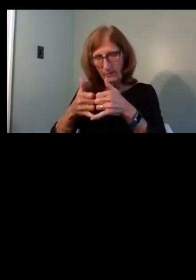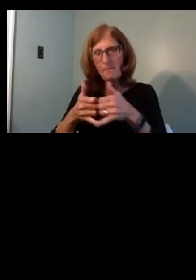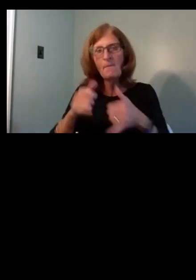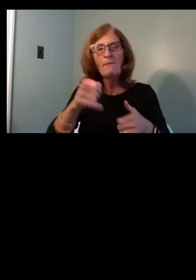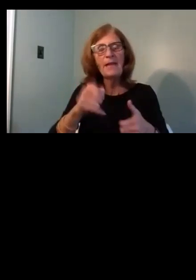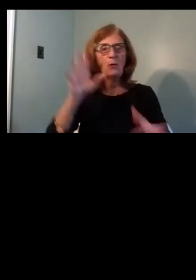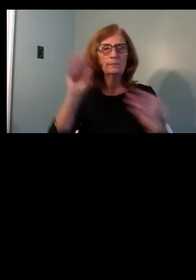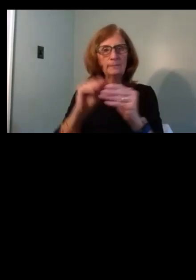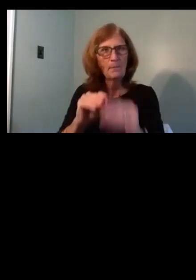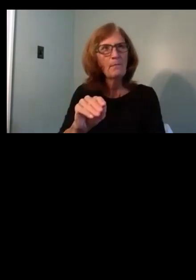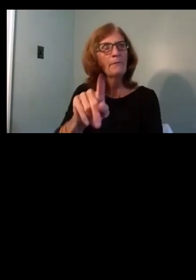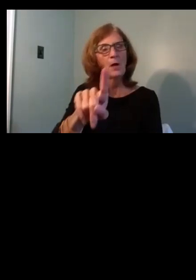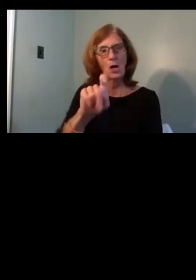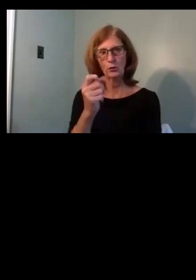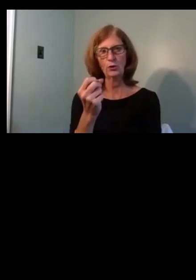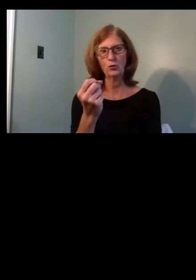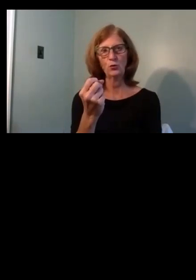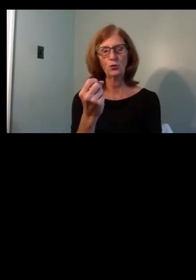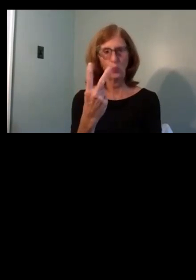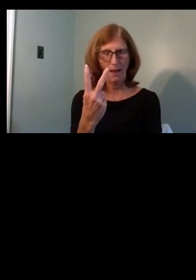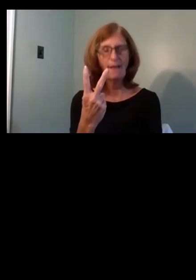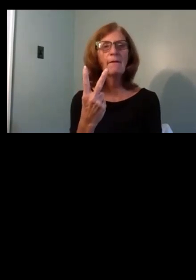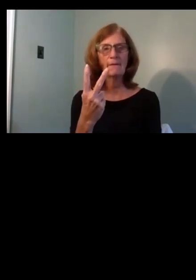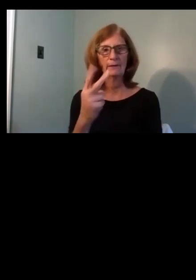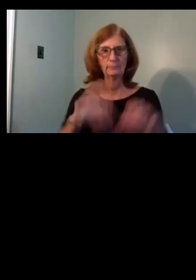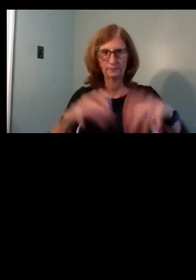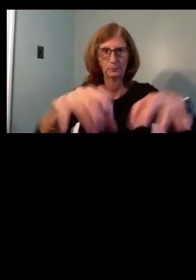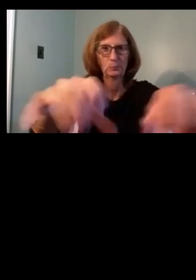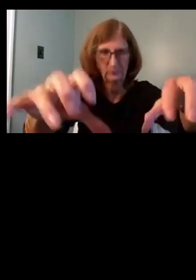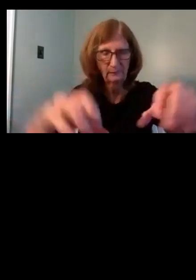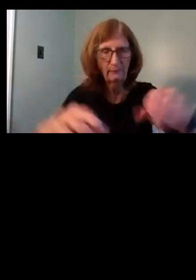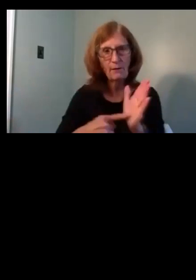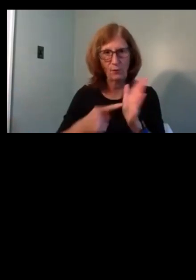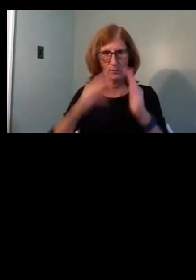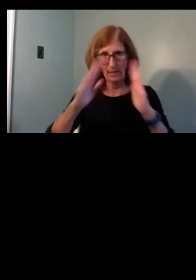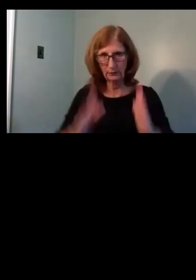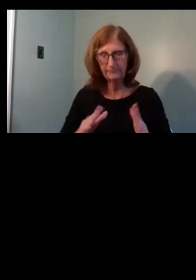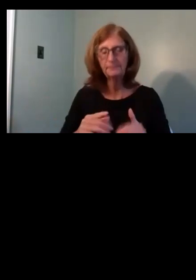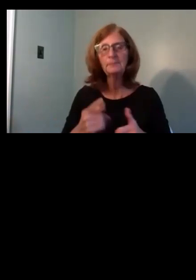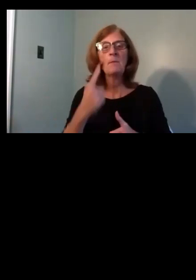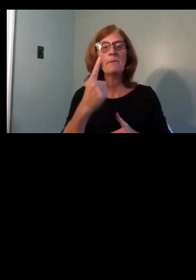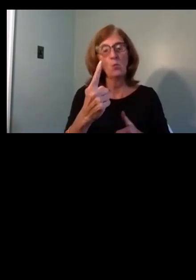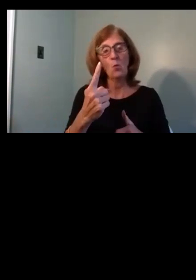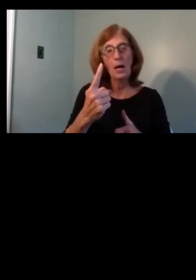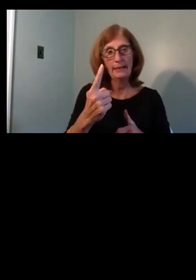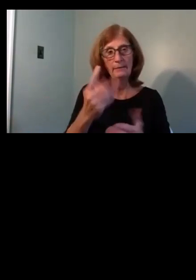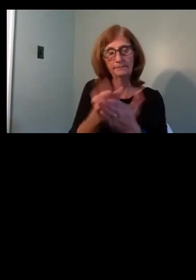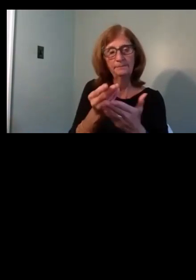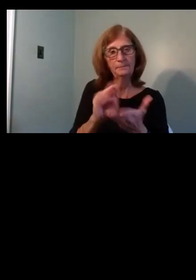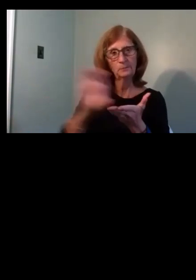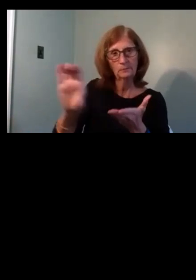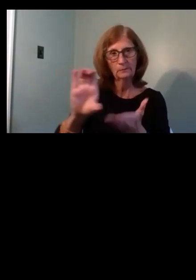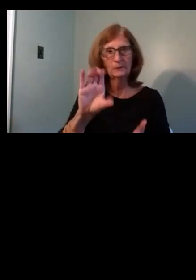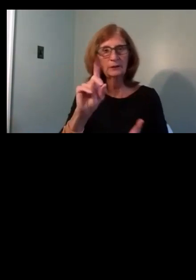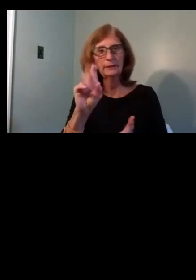a total of 112 units of affordable housing. One of the awards will go to Cedarwood homes